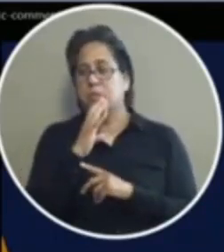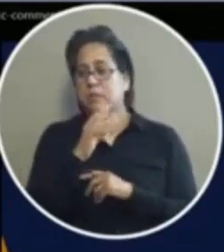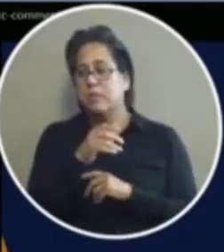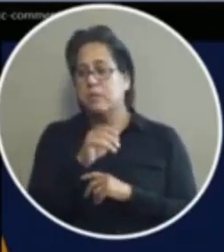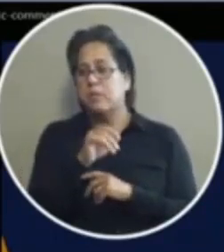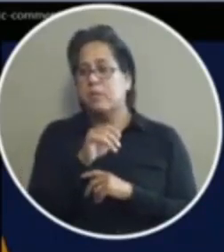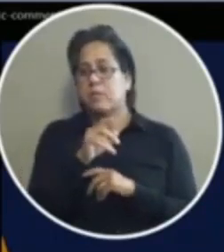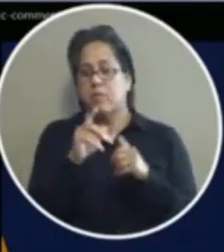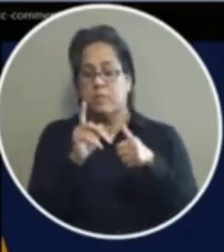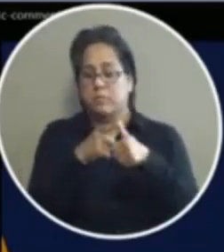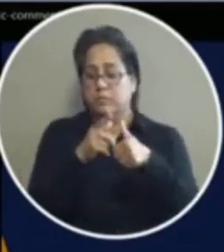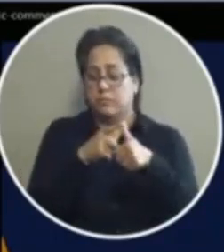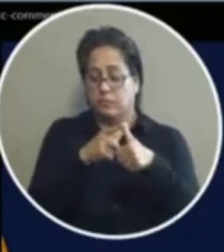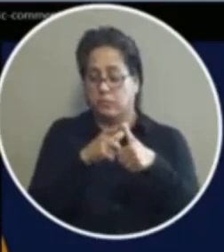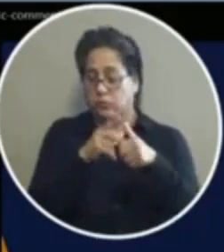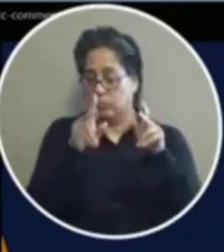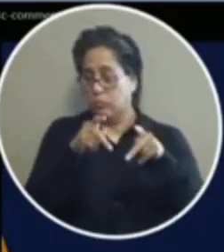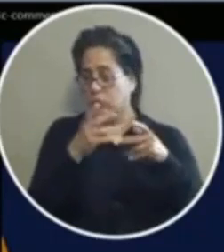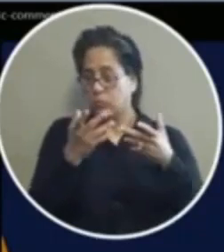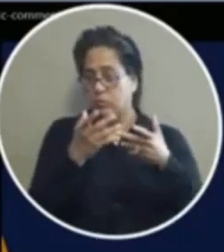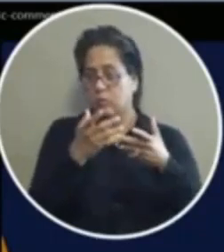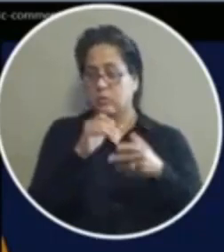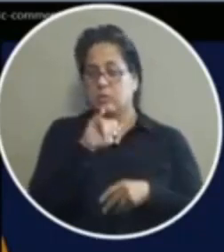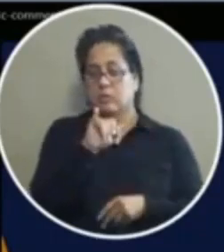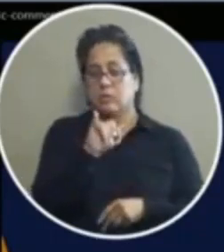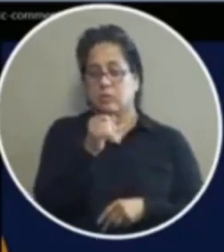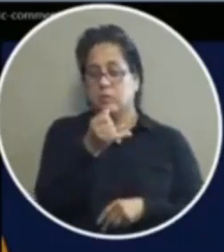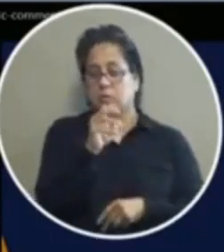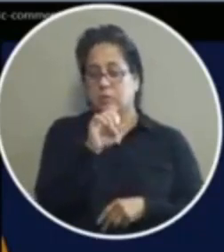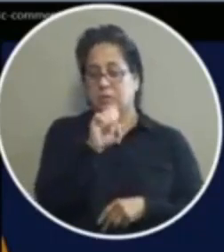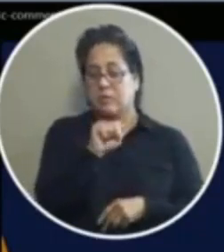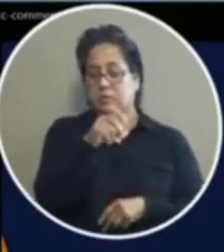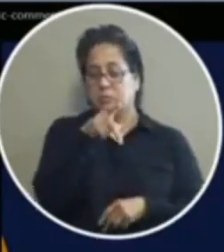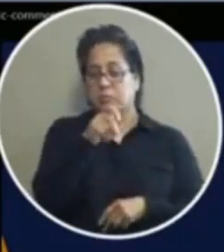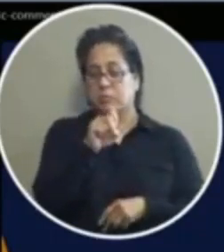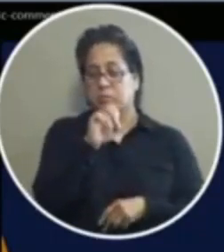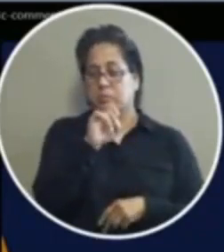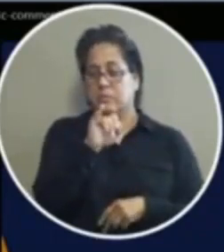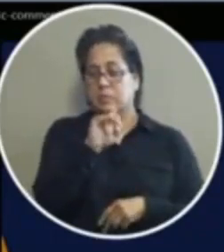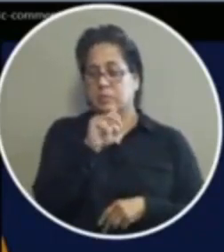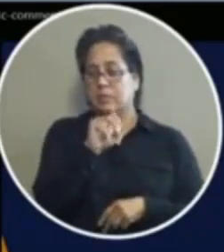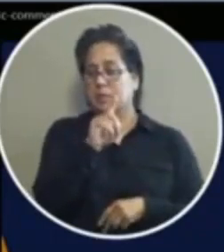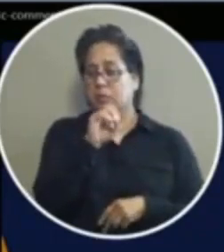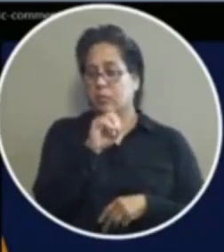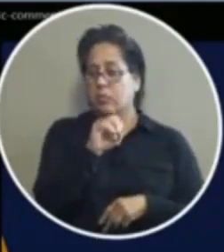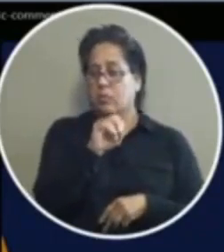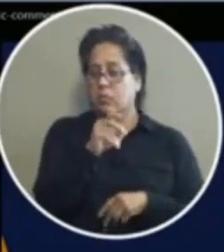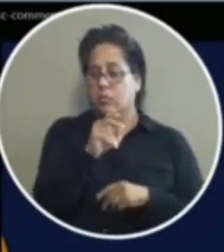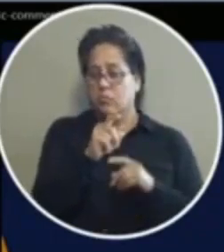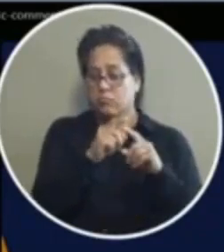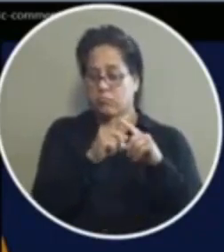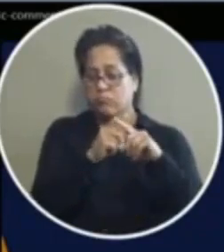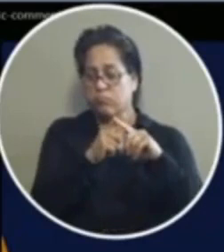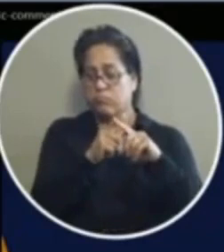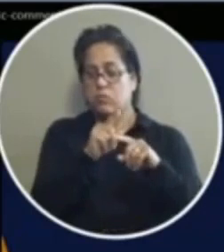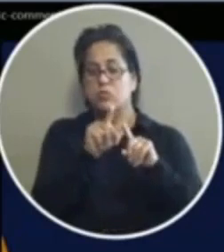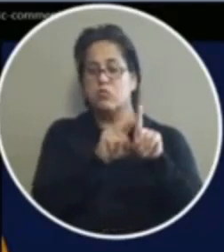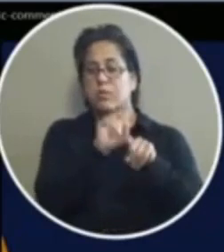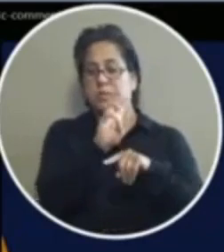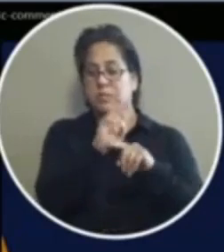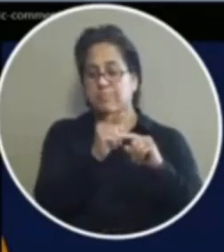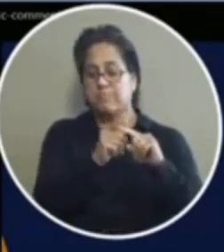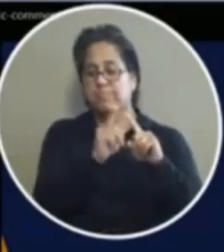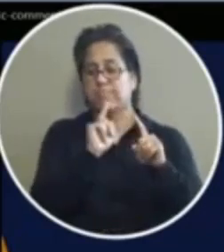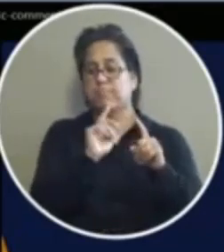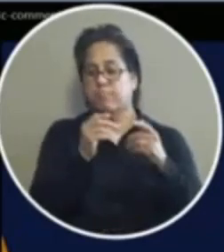the first person in the queue is mr james peynado sir if you'll press star six to unmute your telephone you may begin